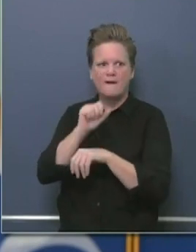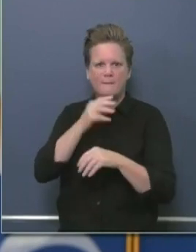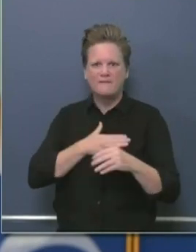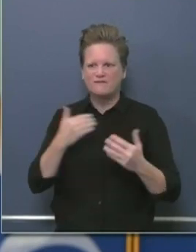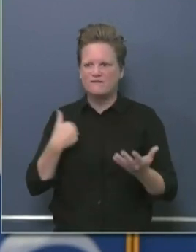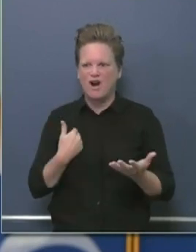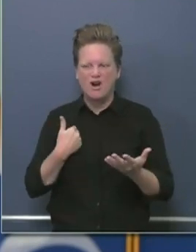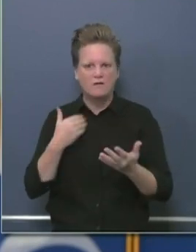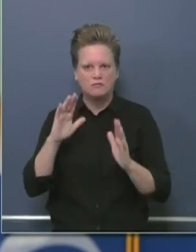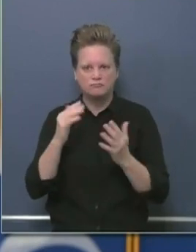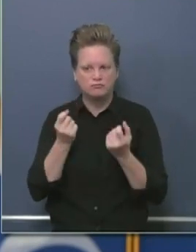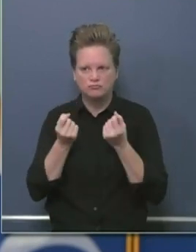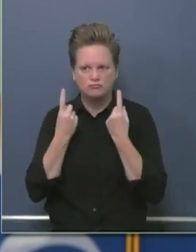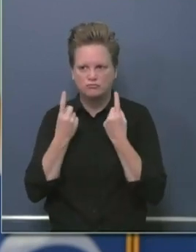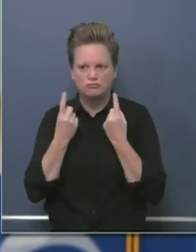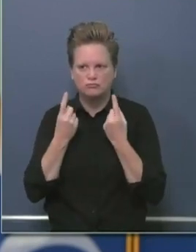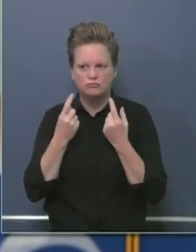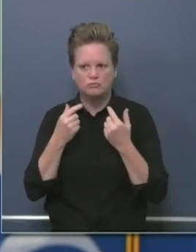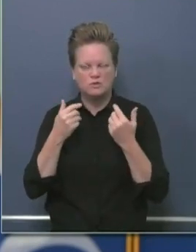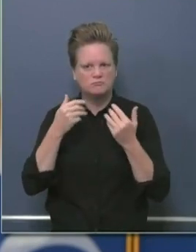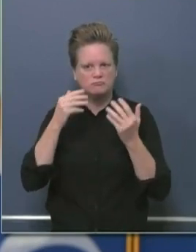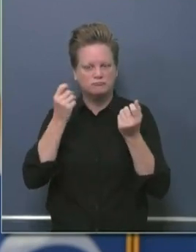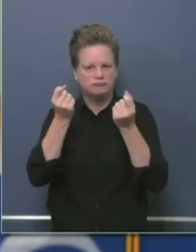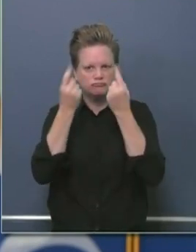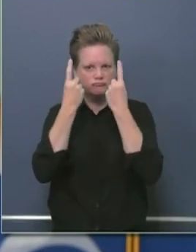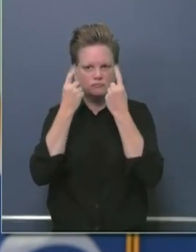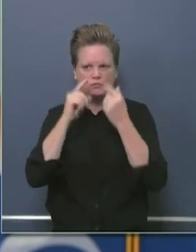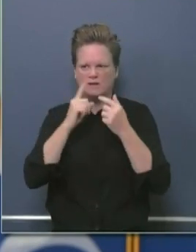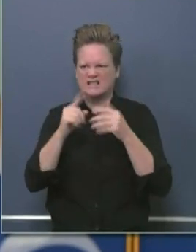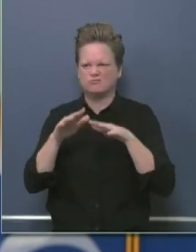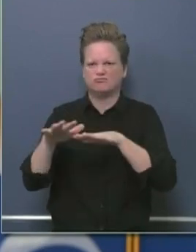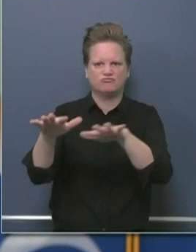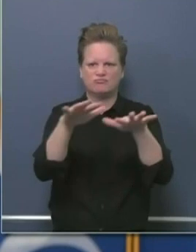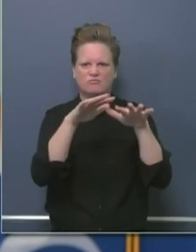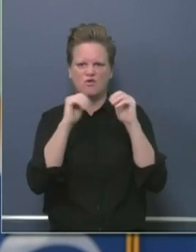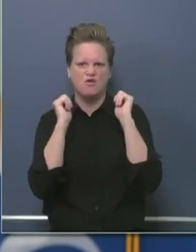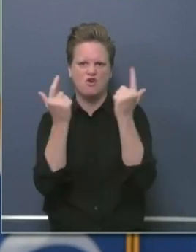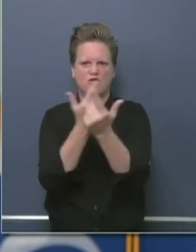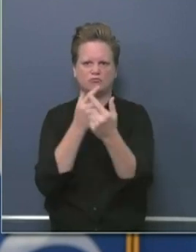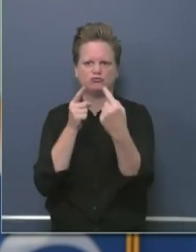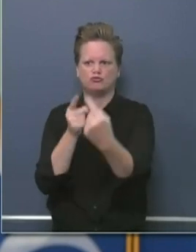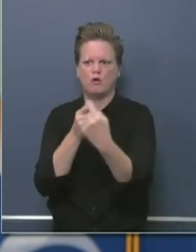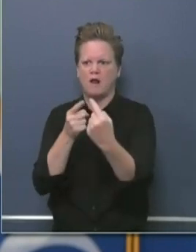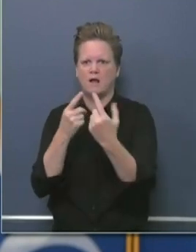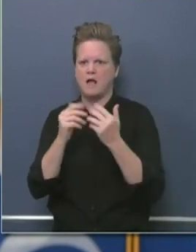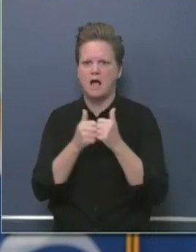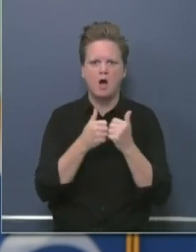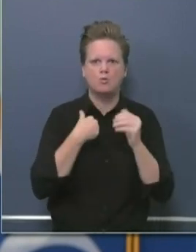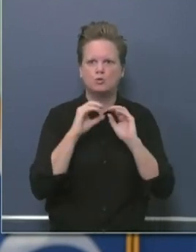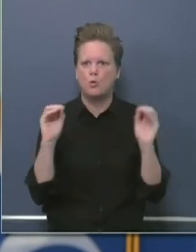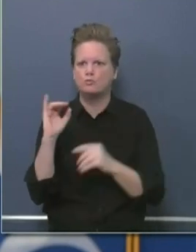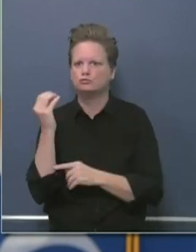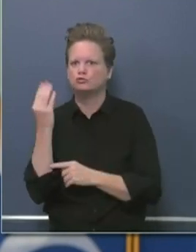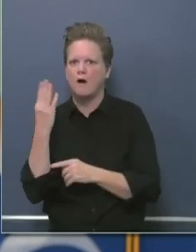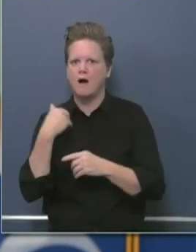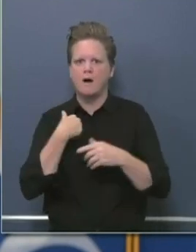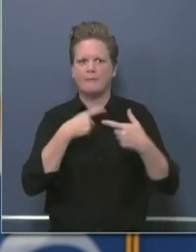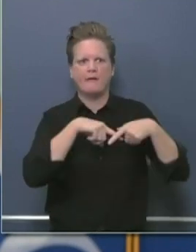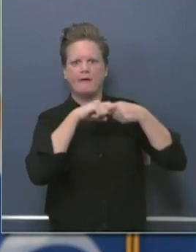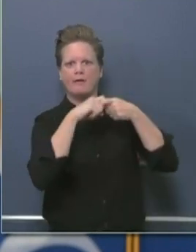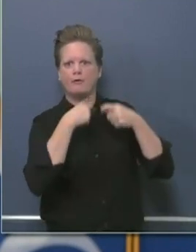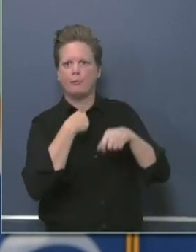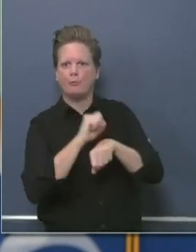strong right now, many people just struggling to make ends meet. And those property tax bills are so large for people